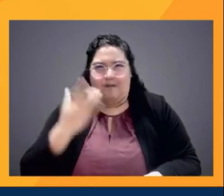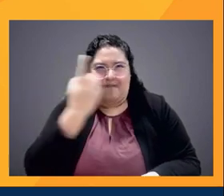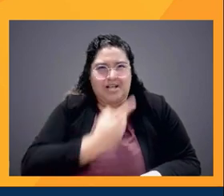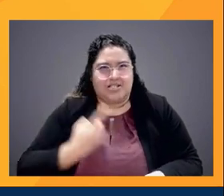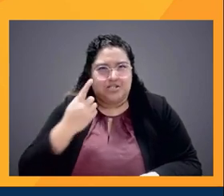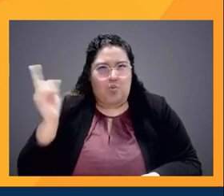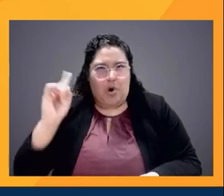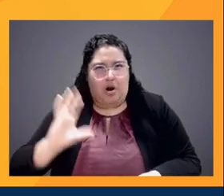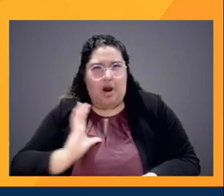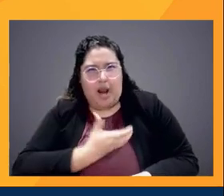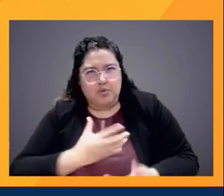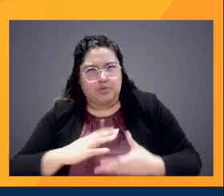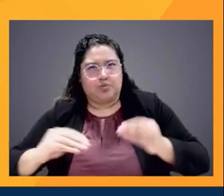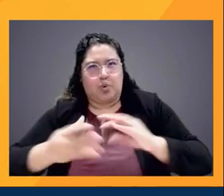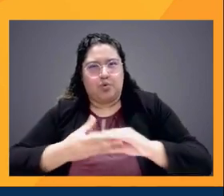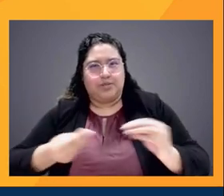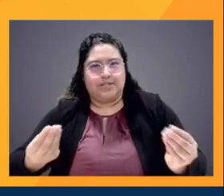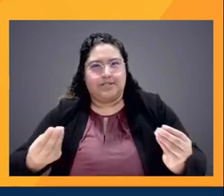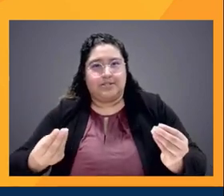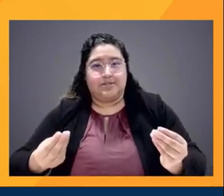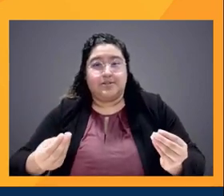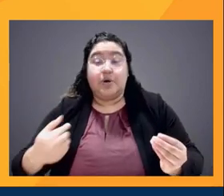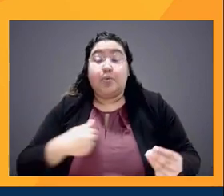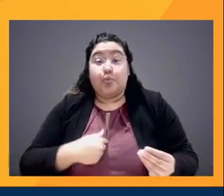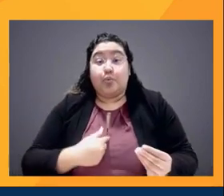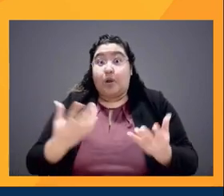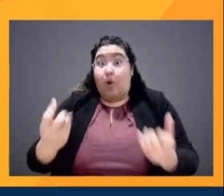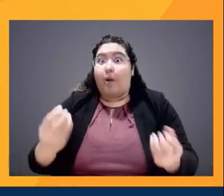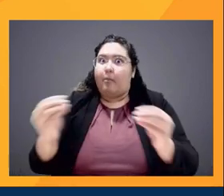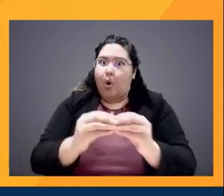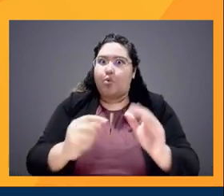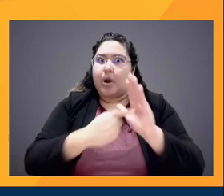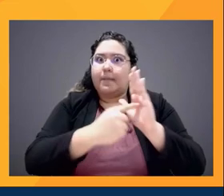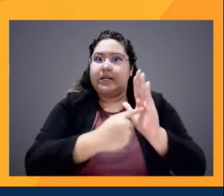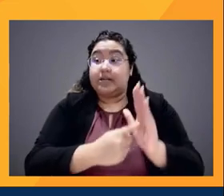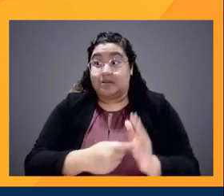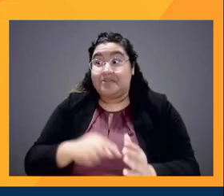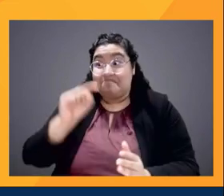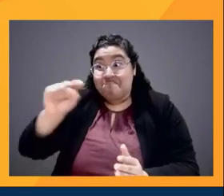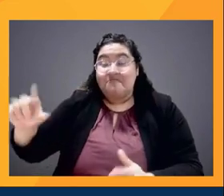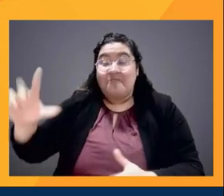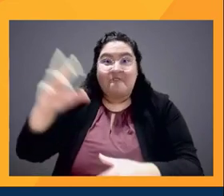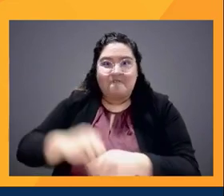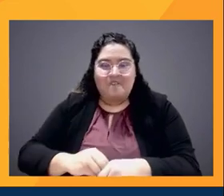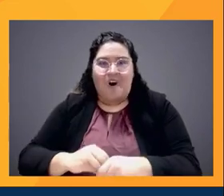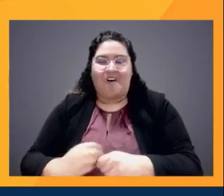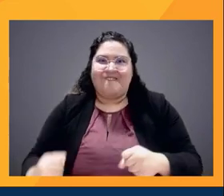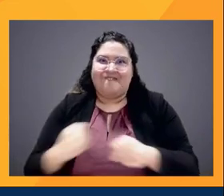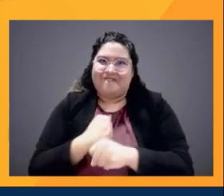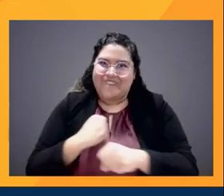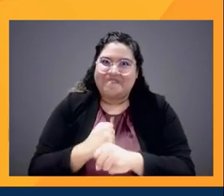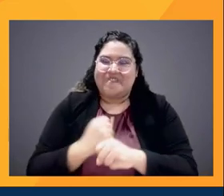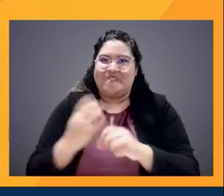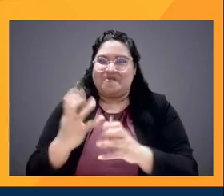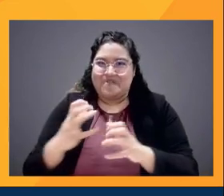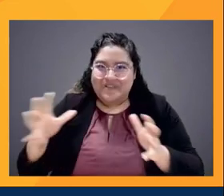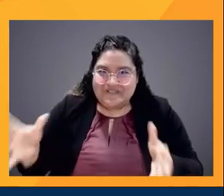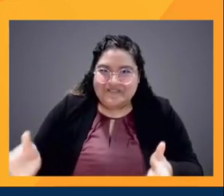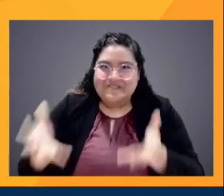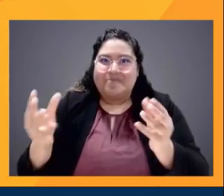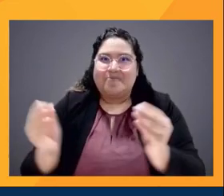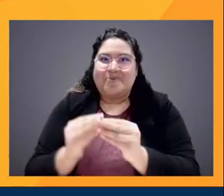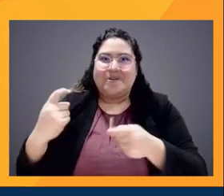representative future in media, there are people fighting the good fight. And they are joining us today. And I'm so excited